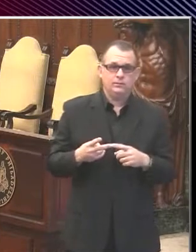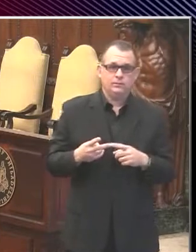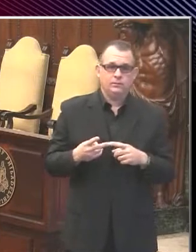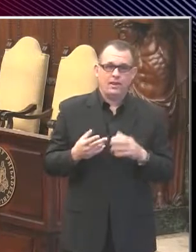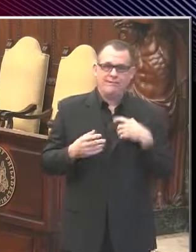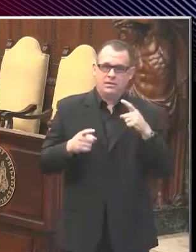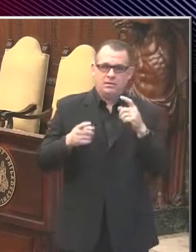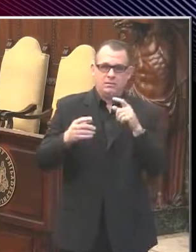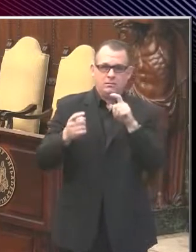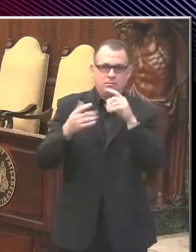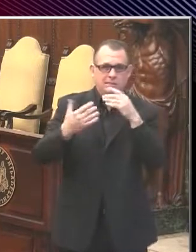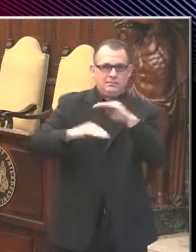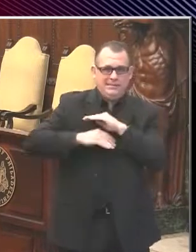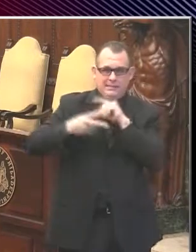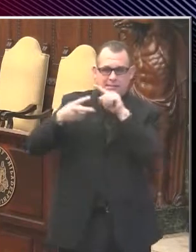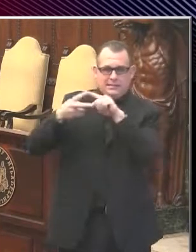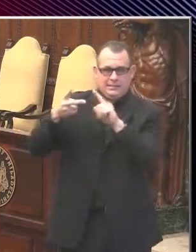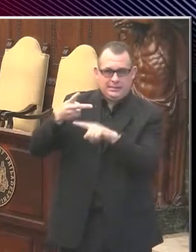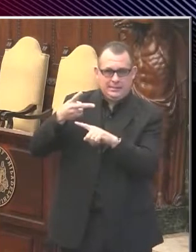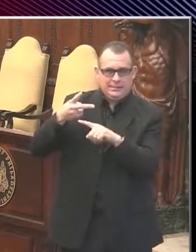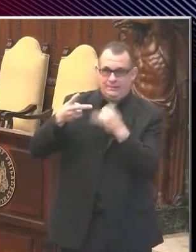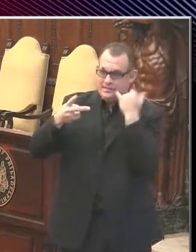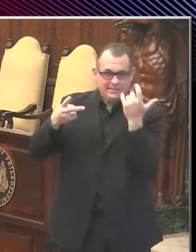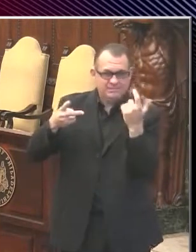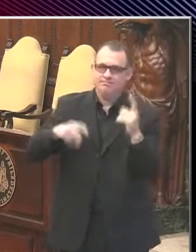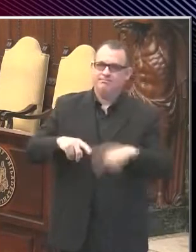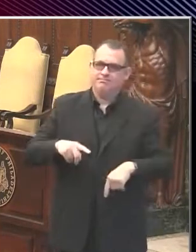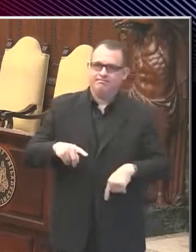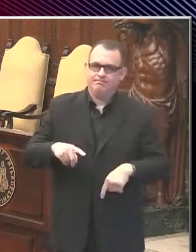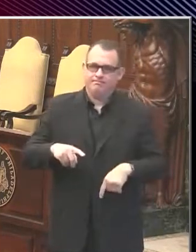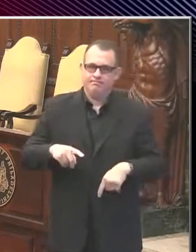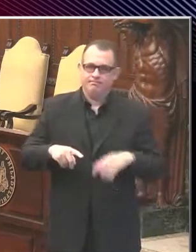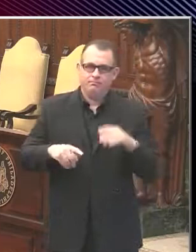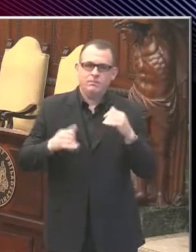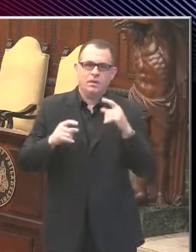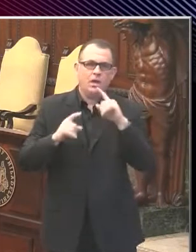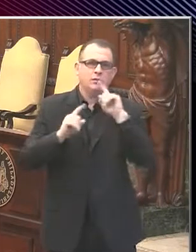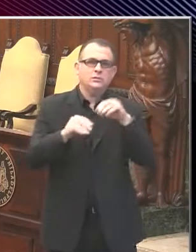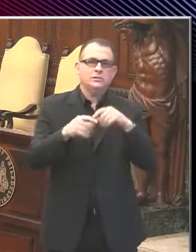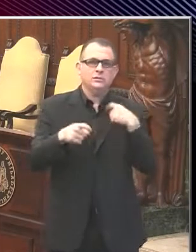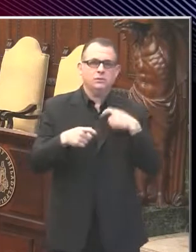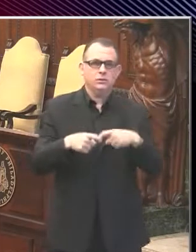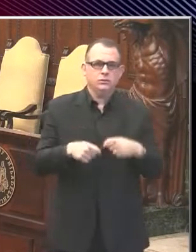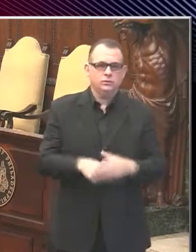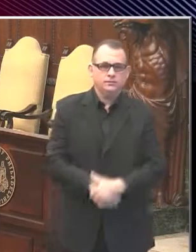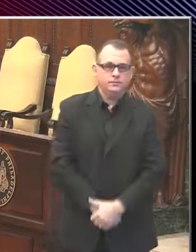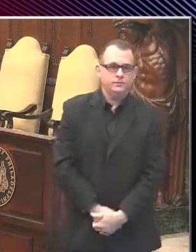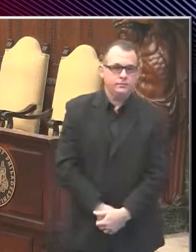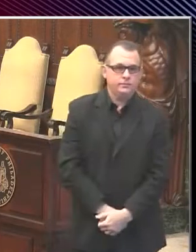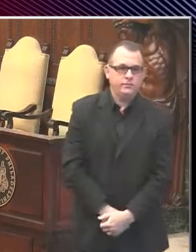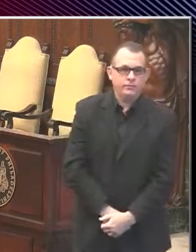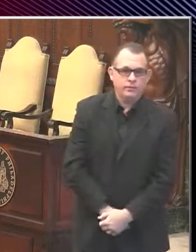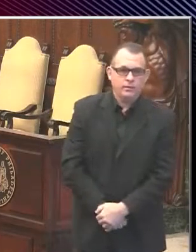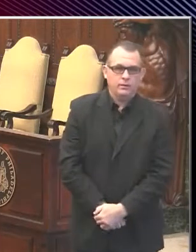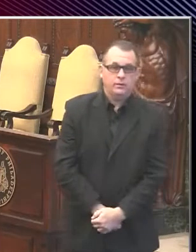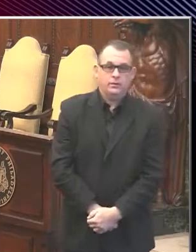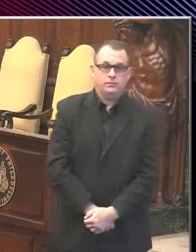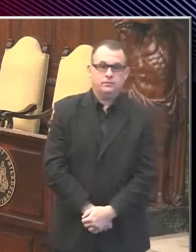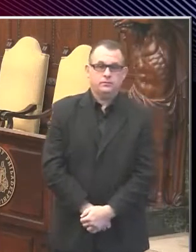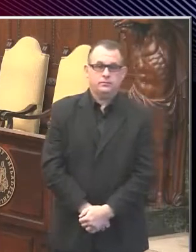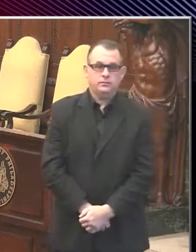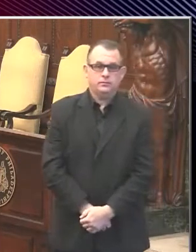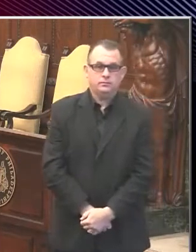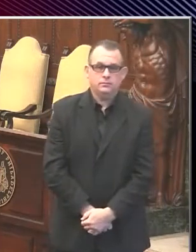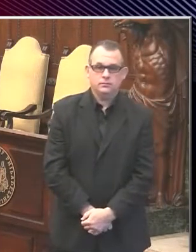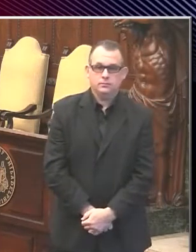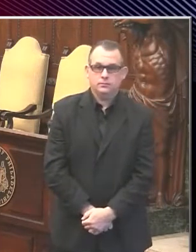less likely to meet. There are several figures that we are considering, but there are two specific goals that we had in mind, which